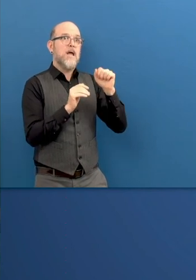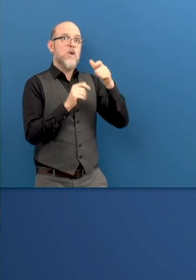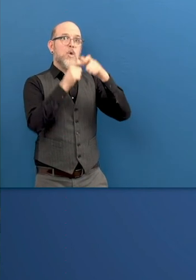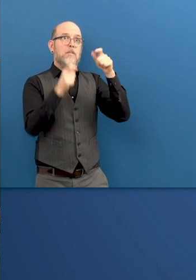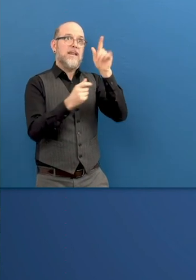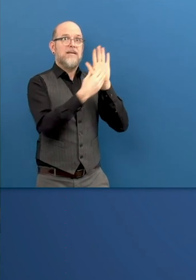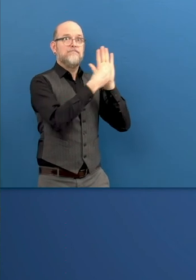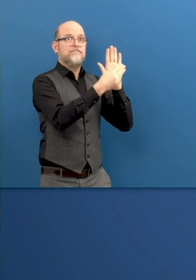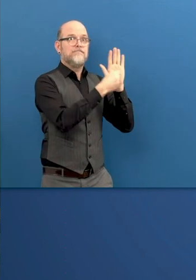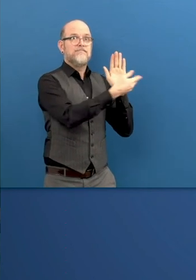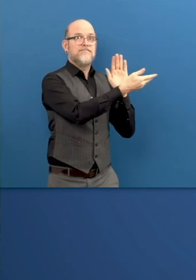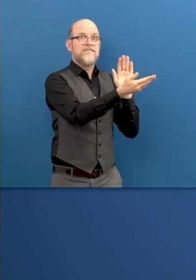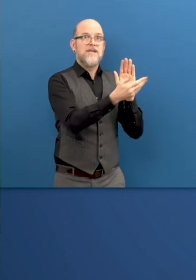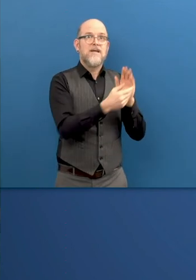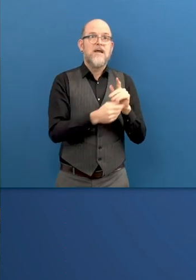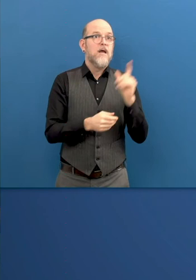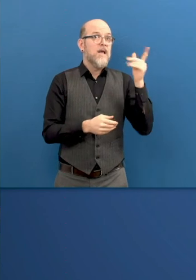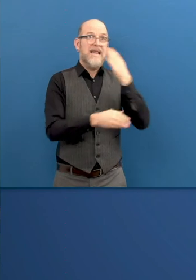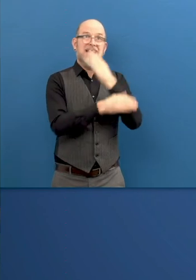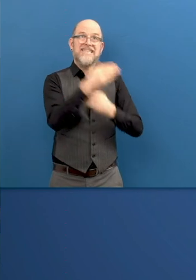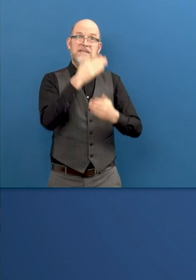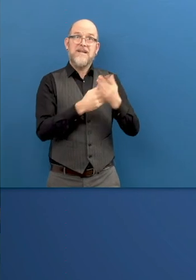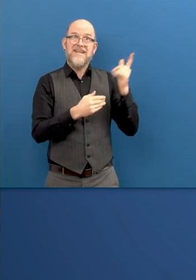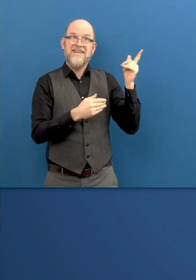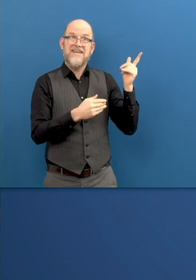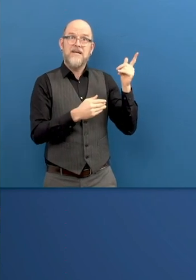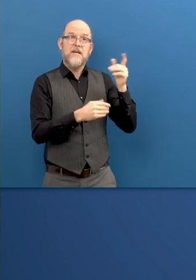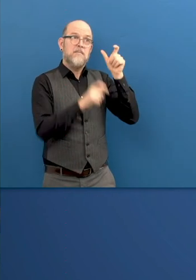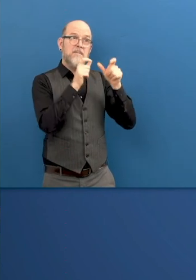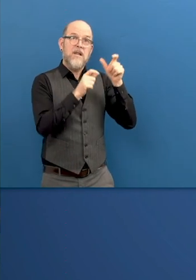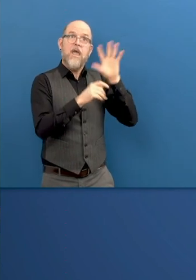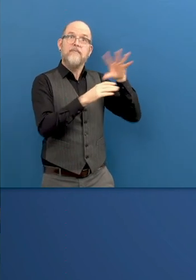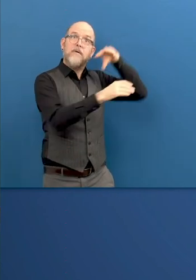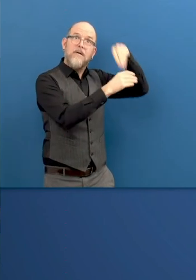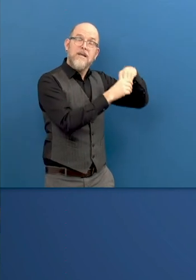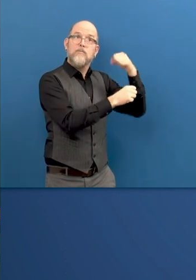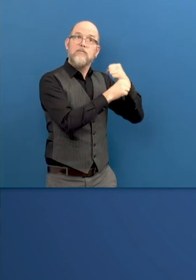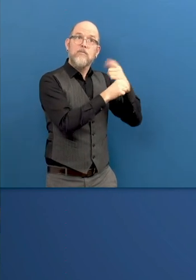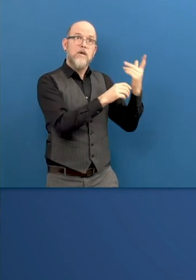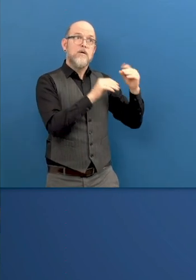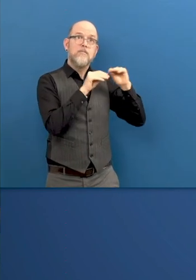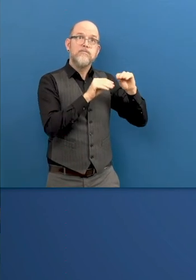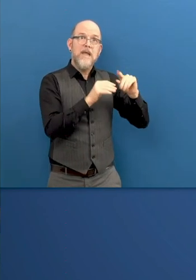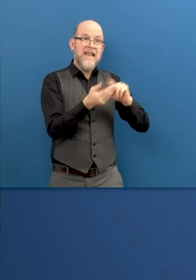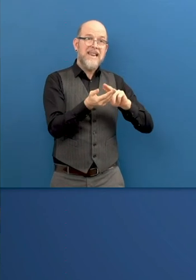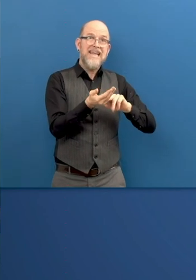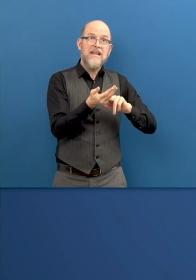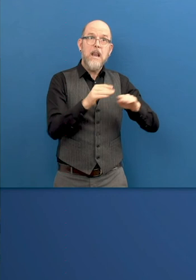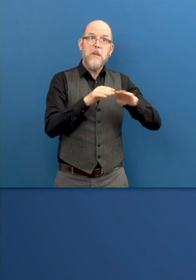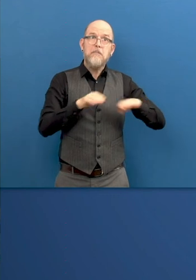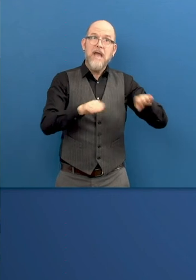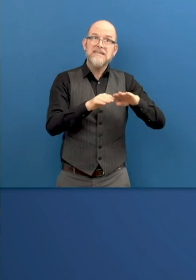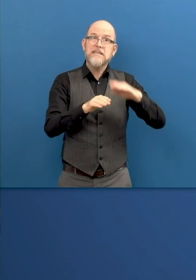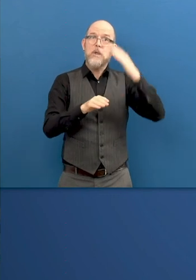technology certification. From the basic to the most complex training. And this is, again, an